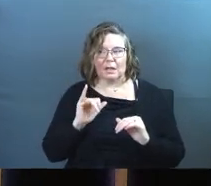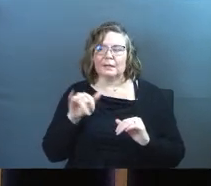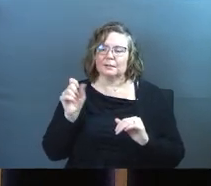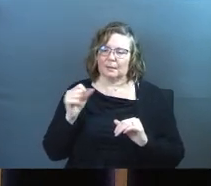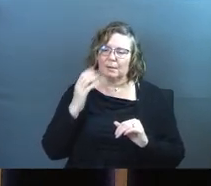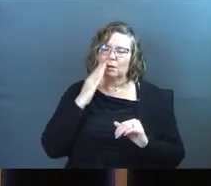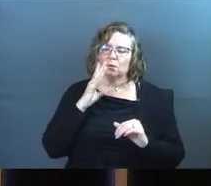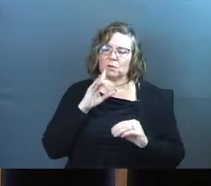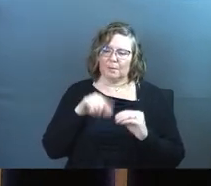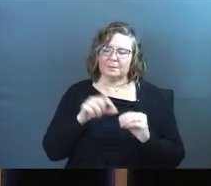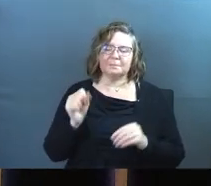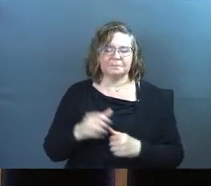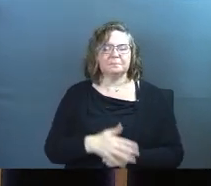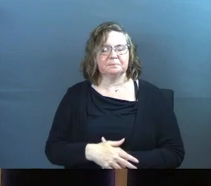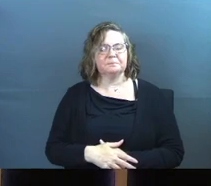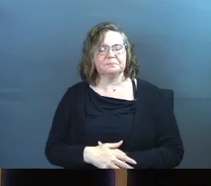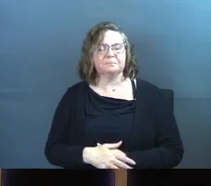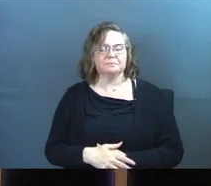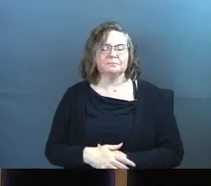like, yep, I know what you're talking about.